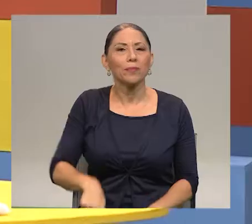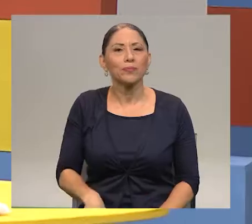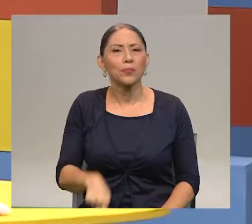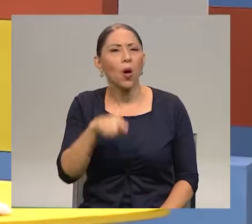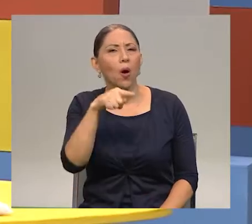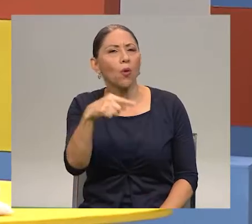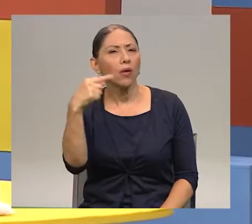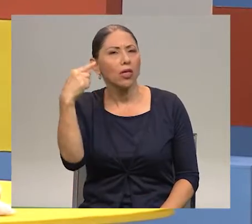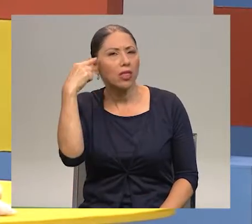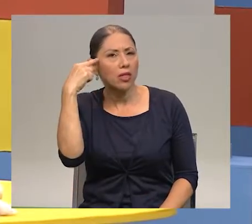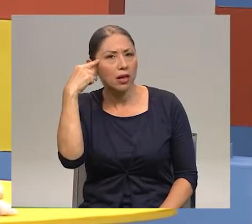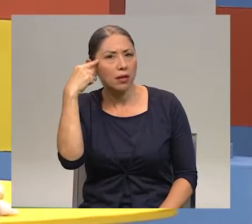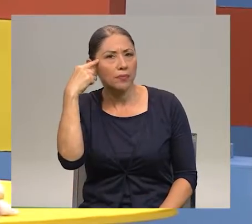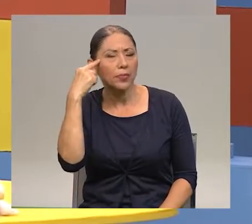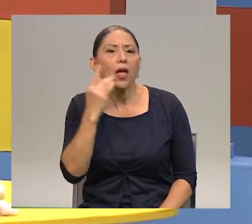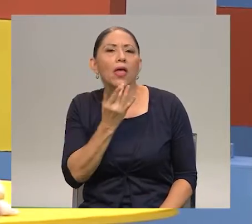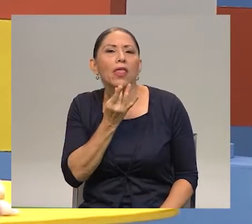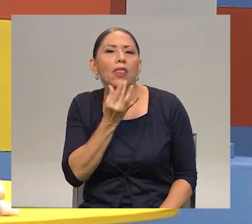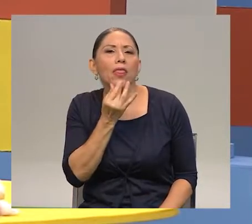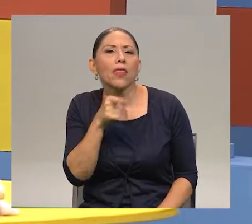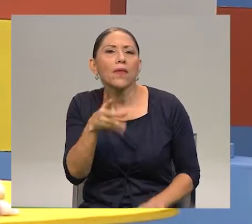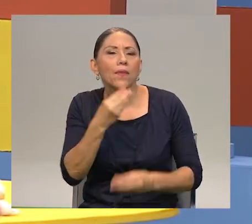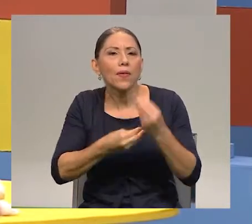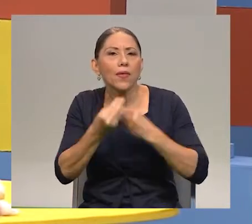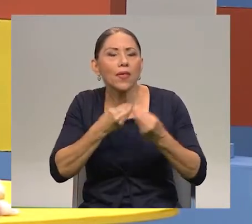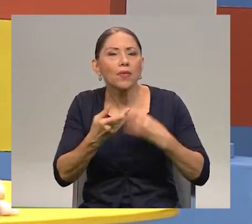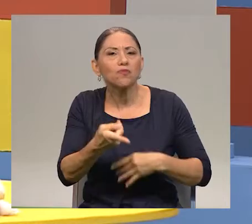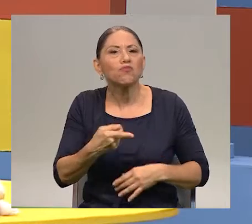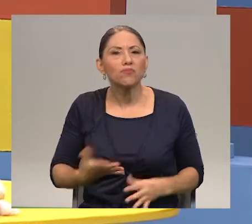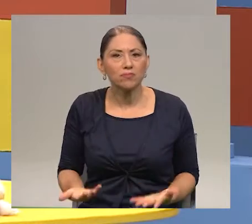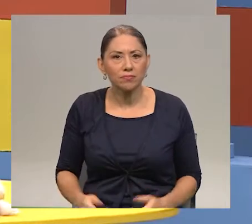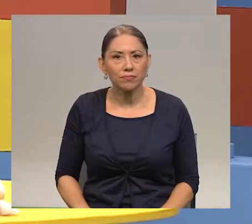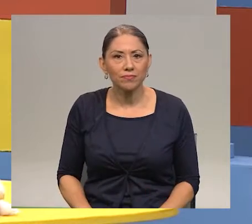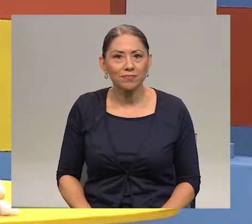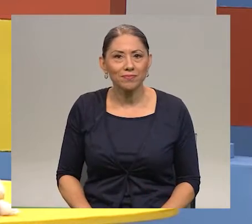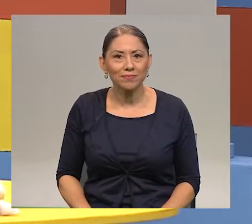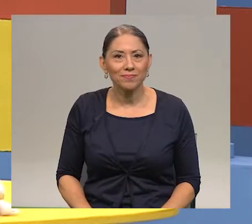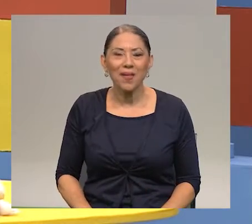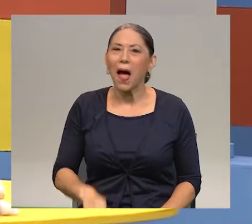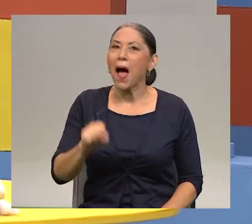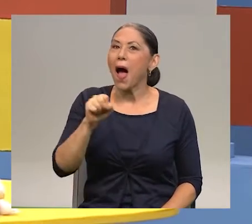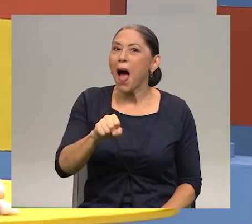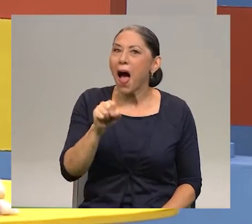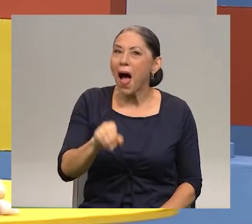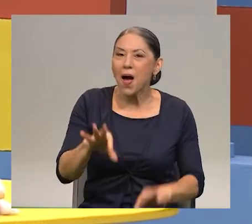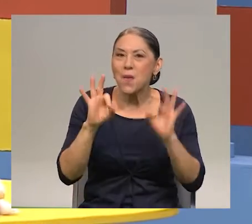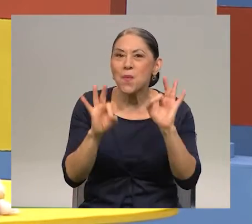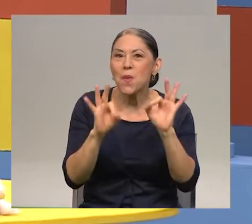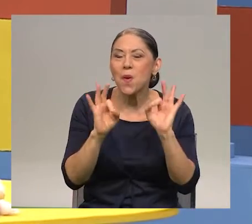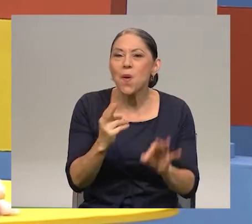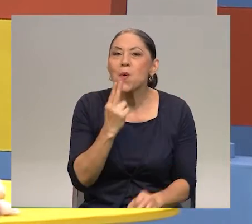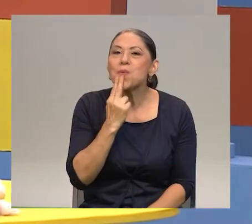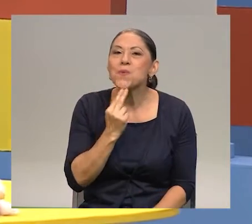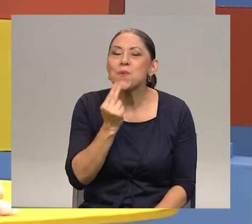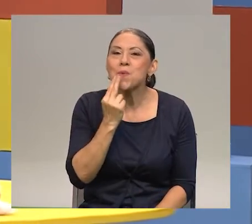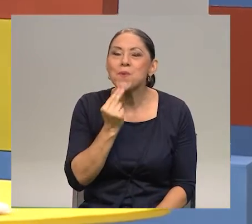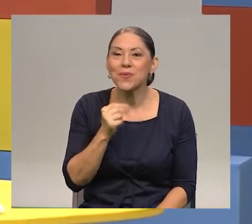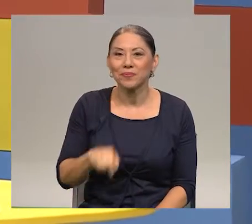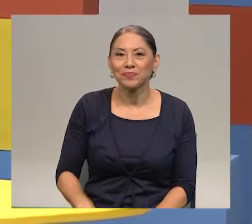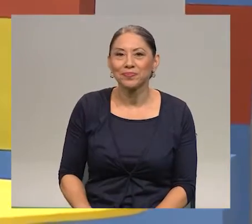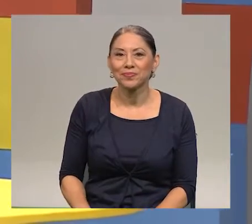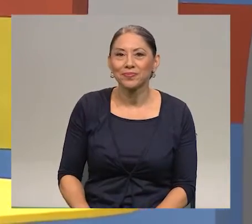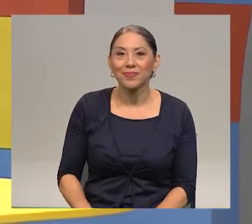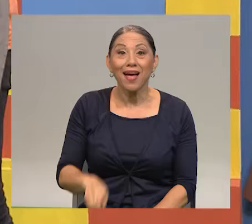or which flavor does this food have? Very good. It's sweet. So,